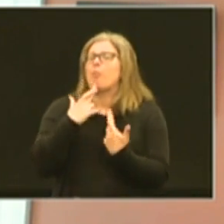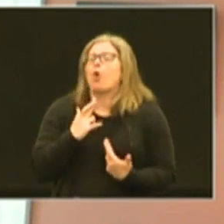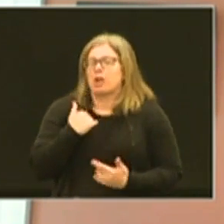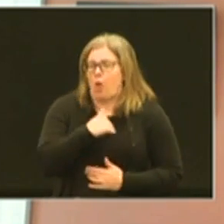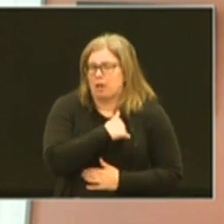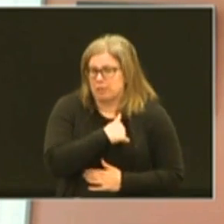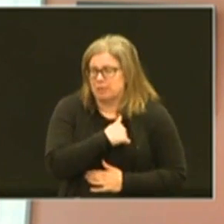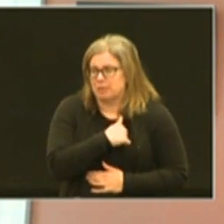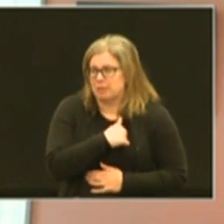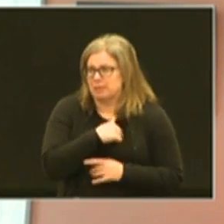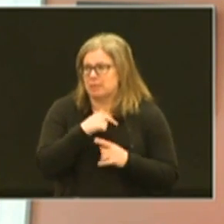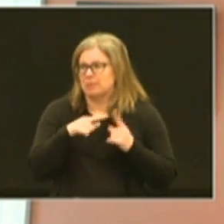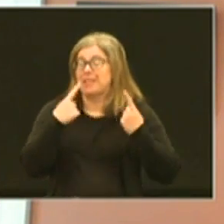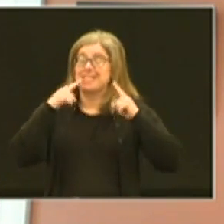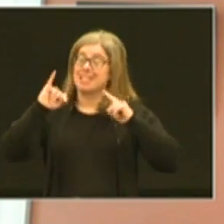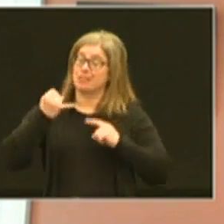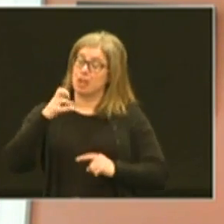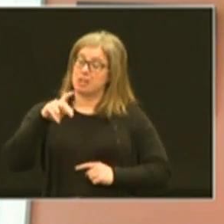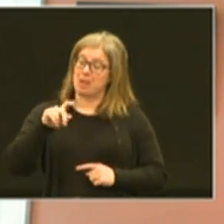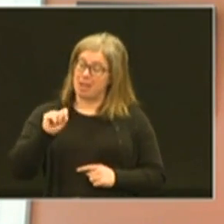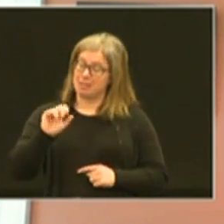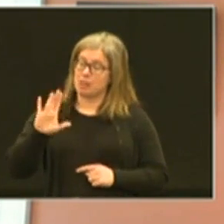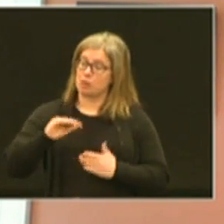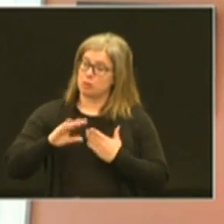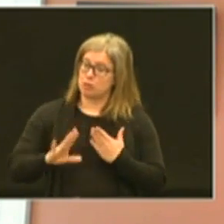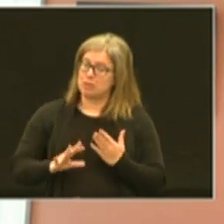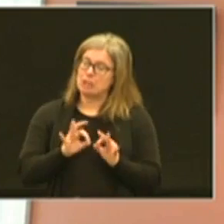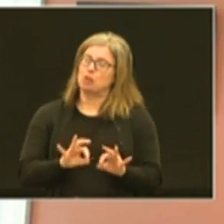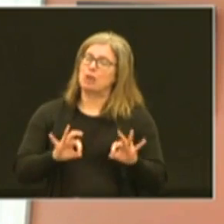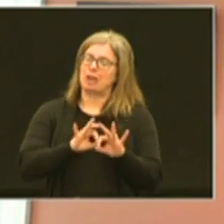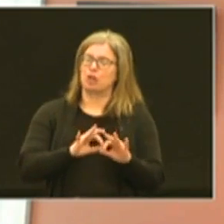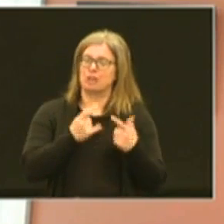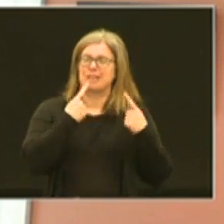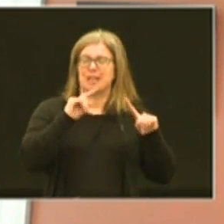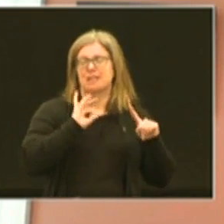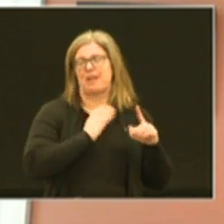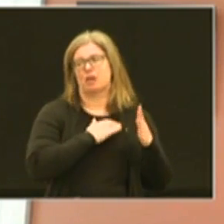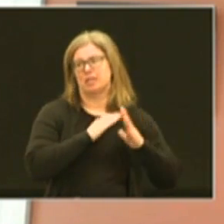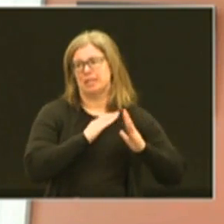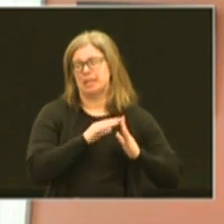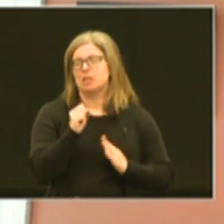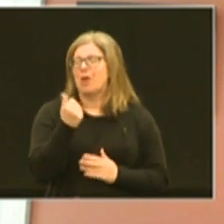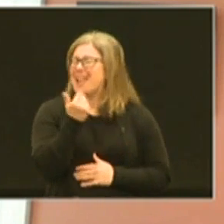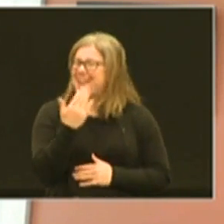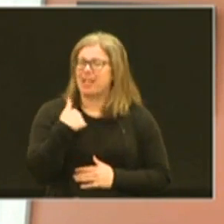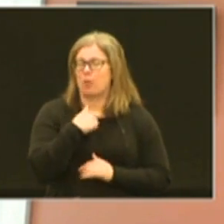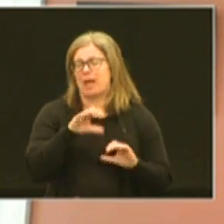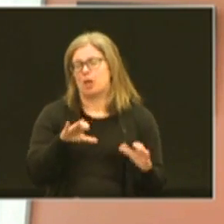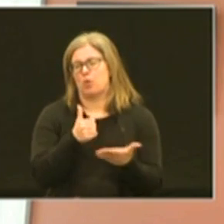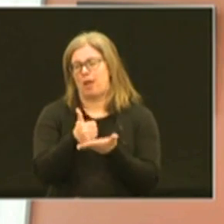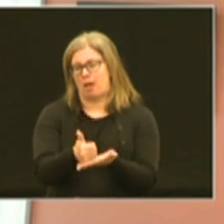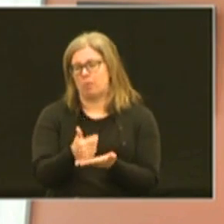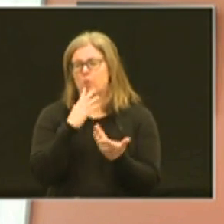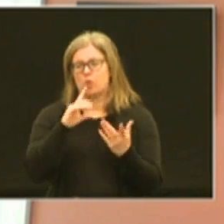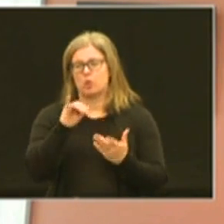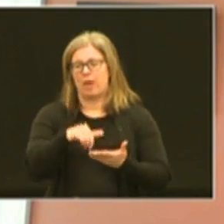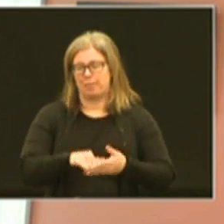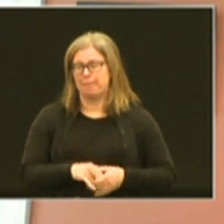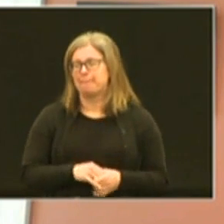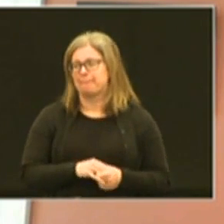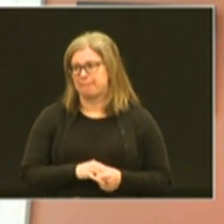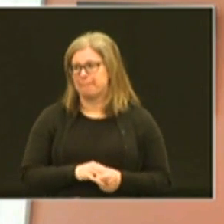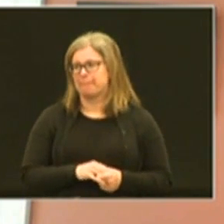us the success of jcps and your students is critical to the success of our city so anything we can do to help we're going to do that